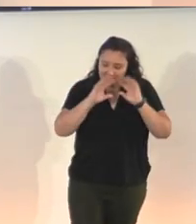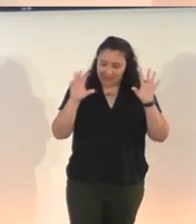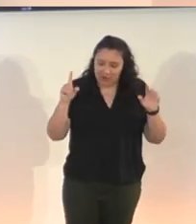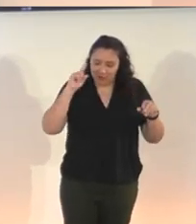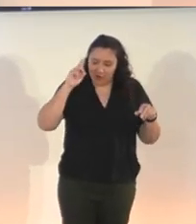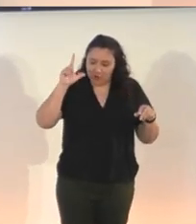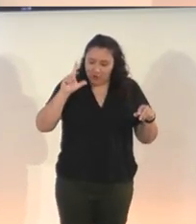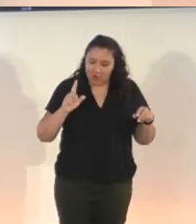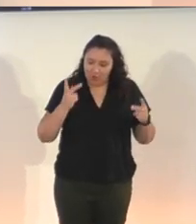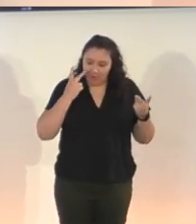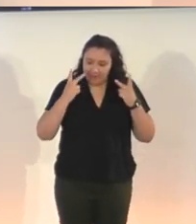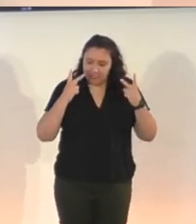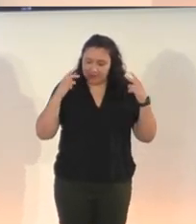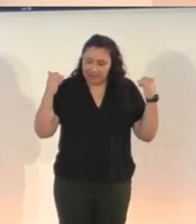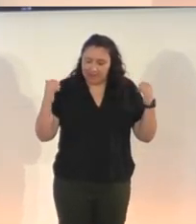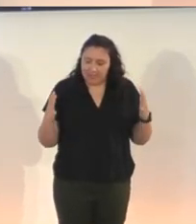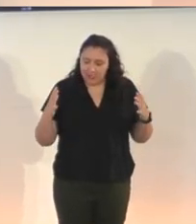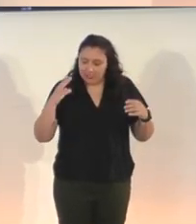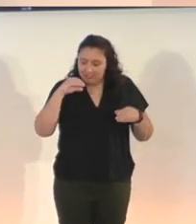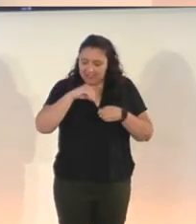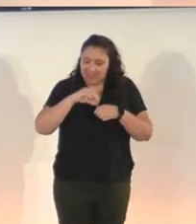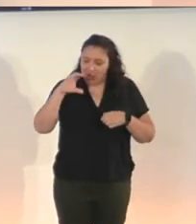Vision Players and Cosmonias. Hi.